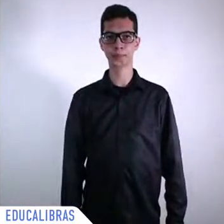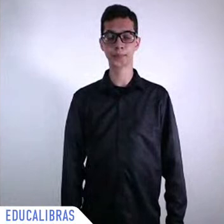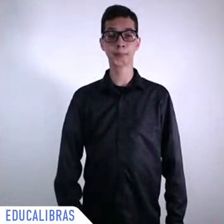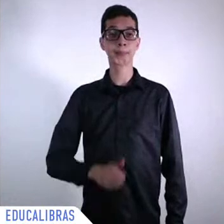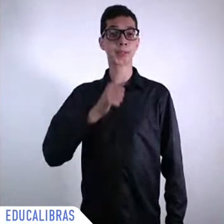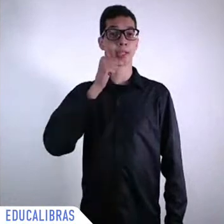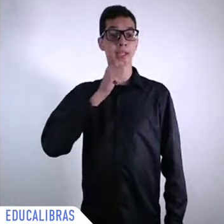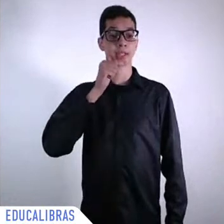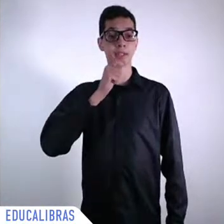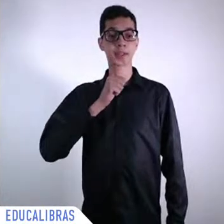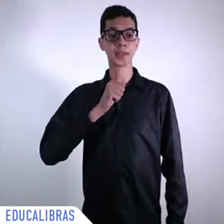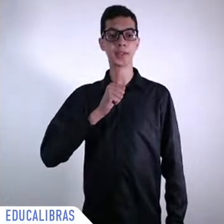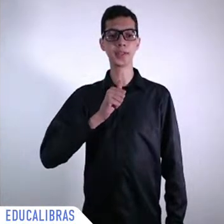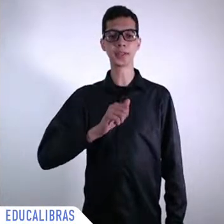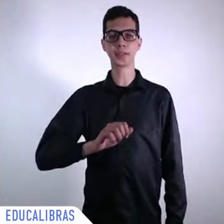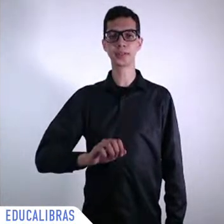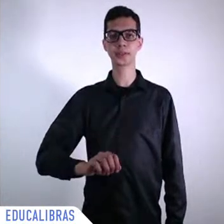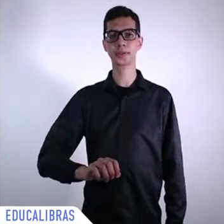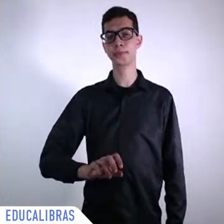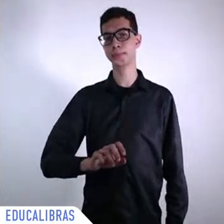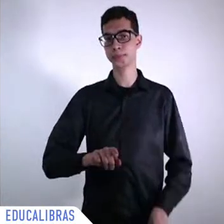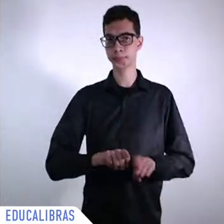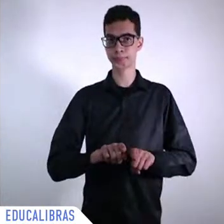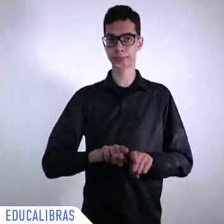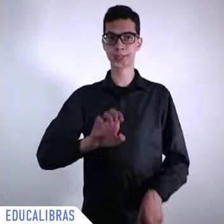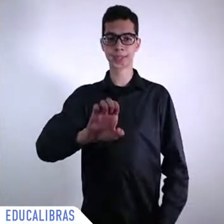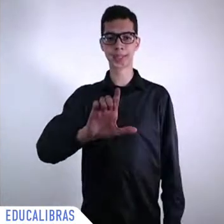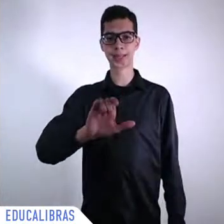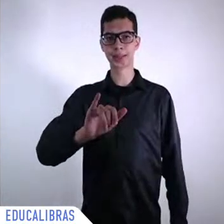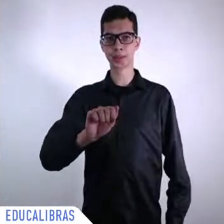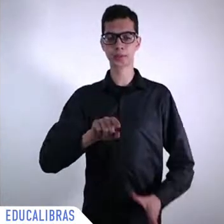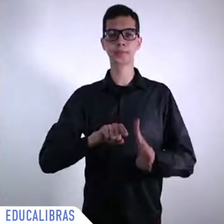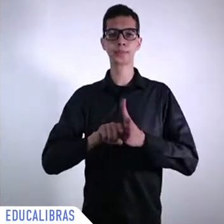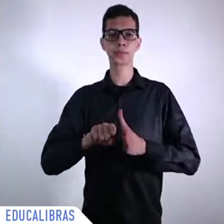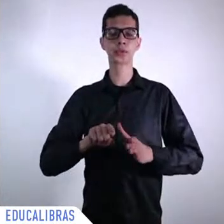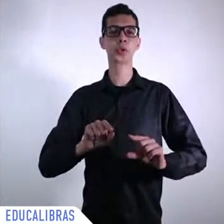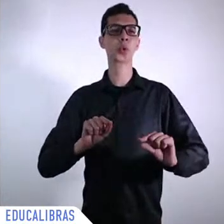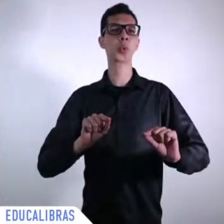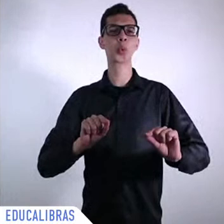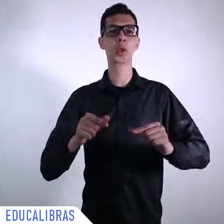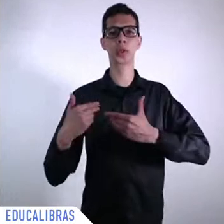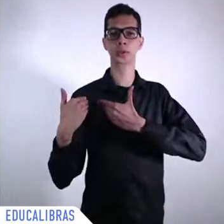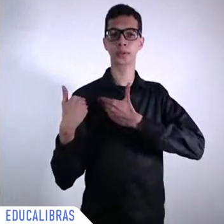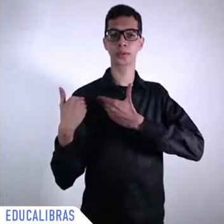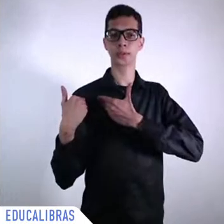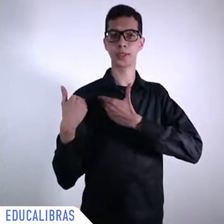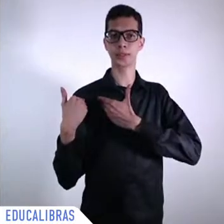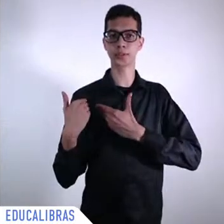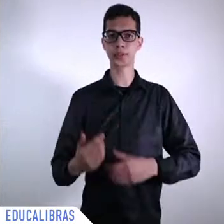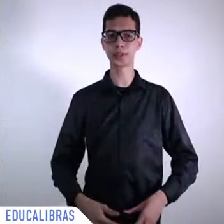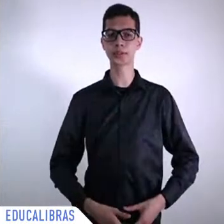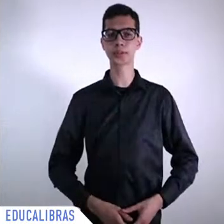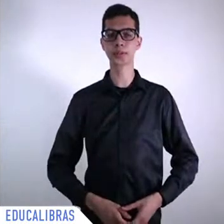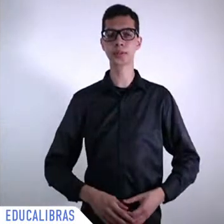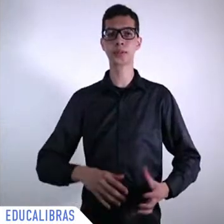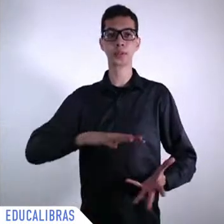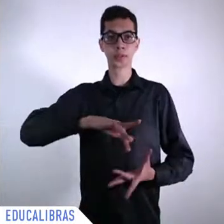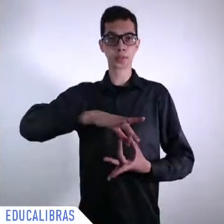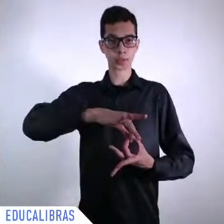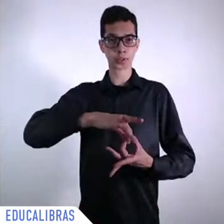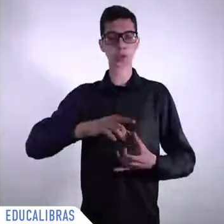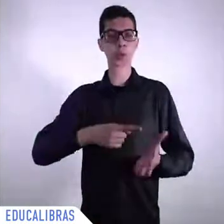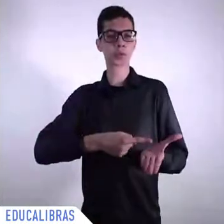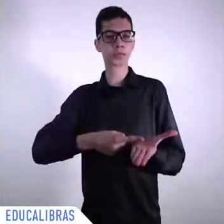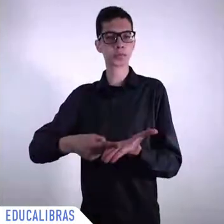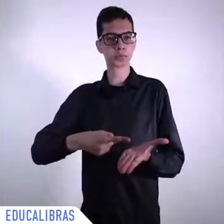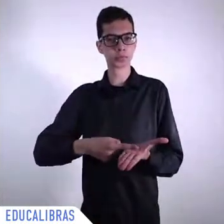international organizations in the current context regarding specifically fake news and the lack of trust in science